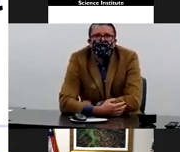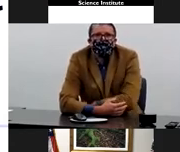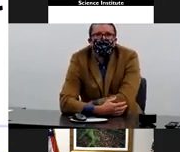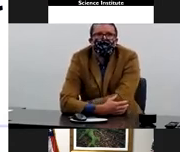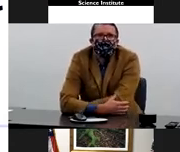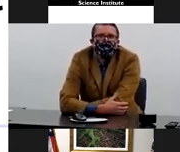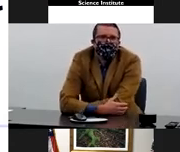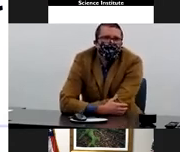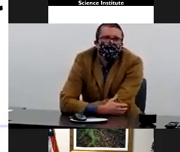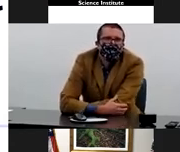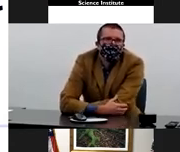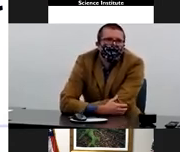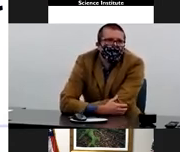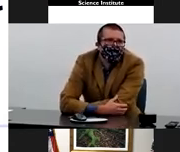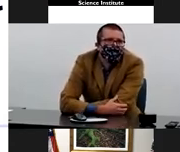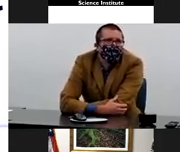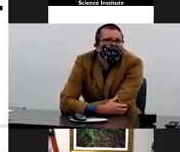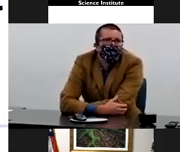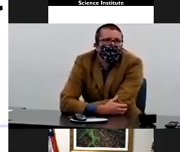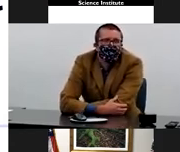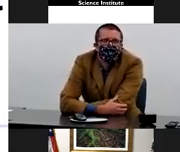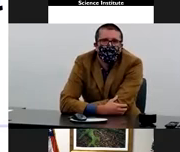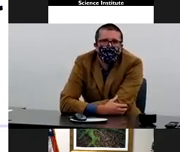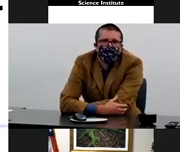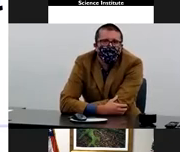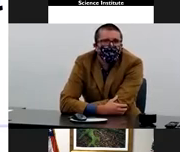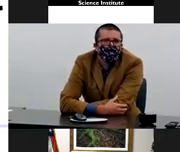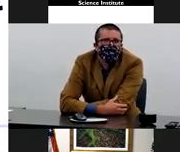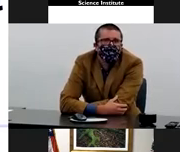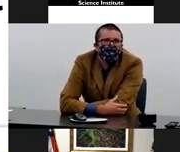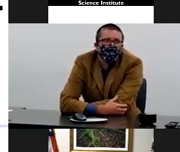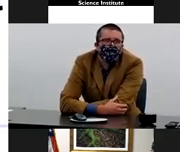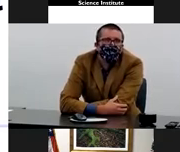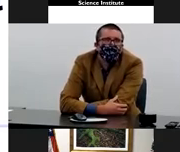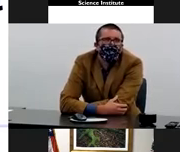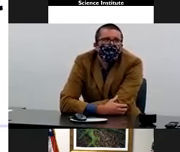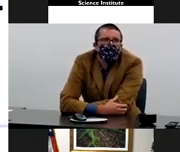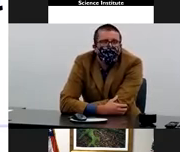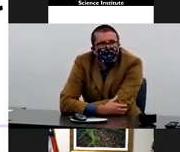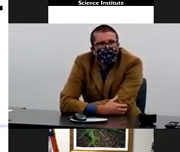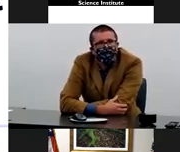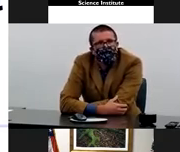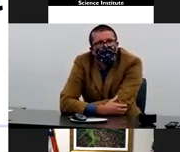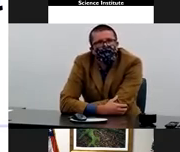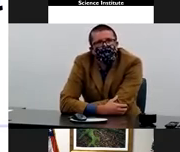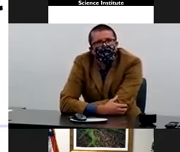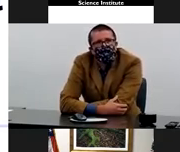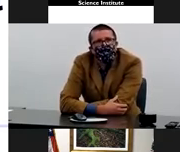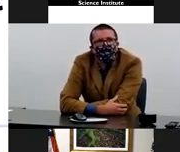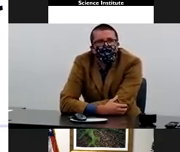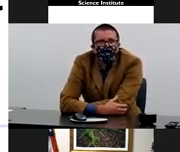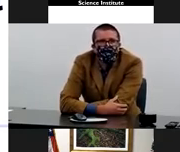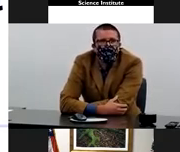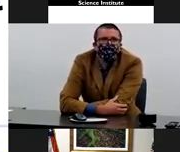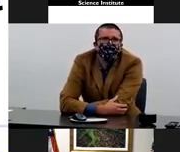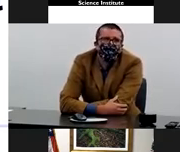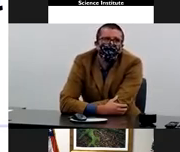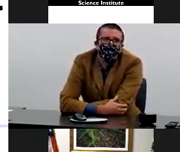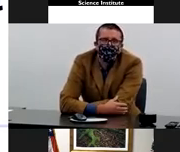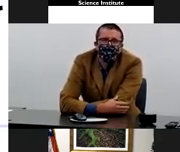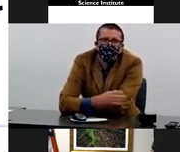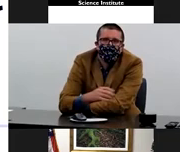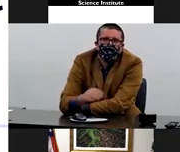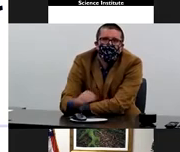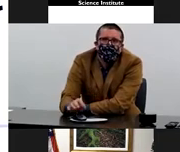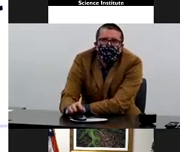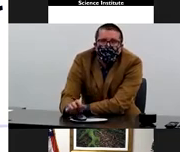an issue that I think is important, is that there's very little emphasis on vaccinations in children, albeit we know that they do get the virus, they do